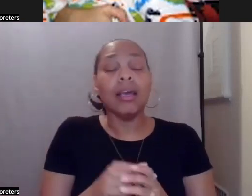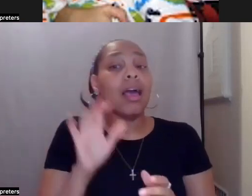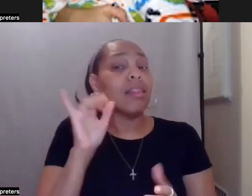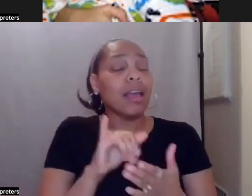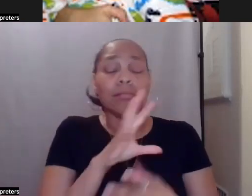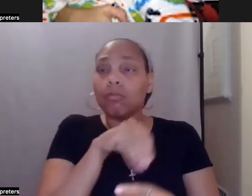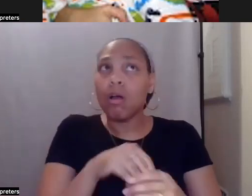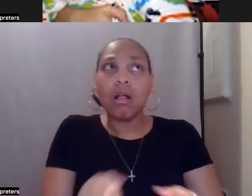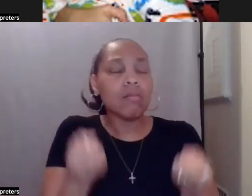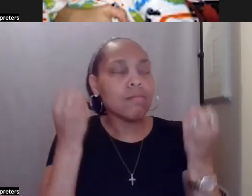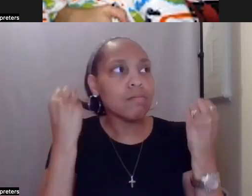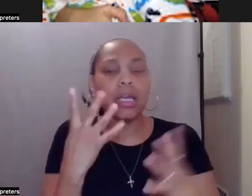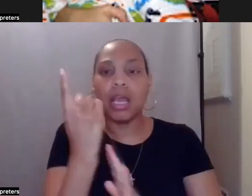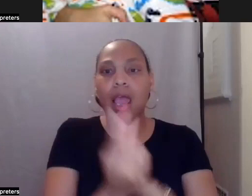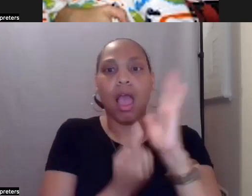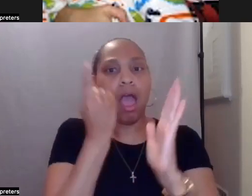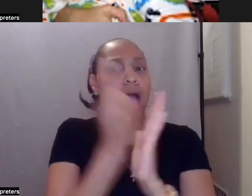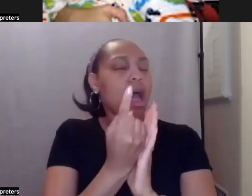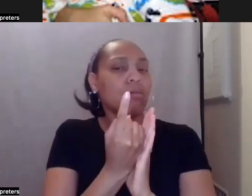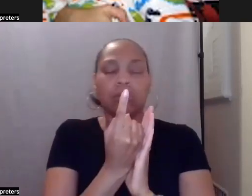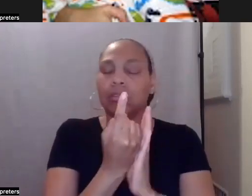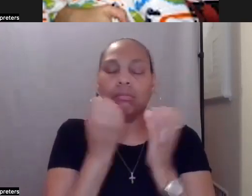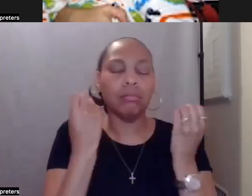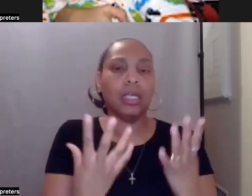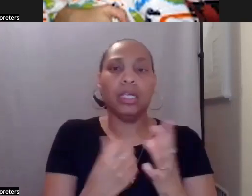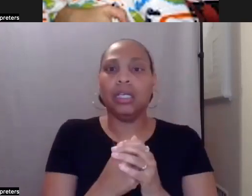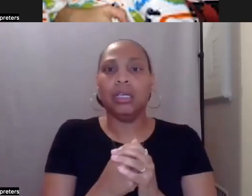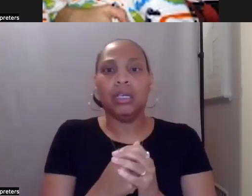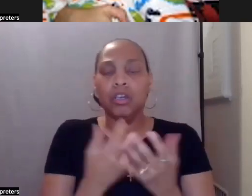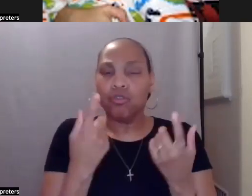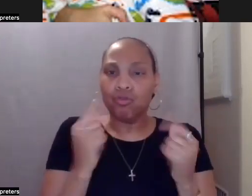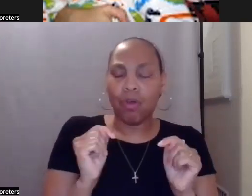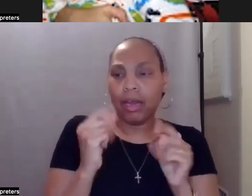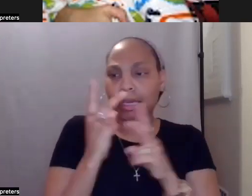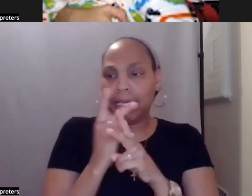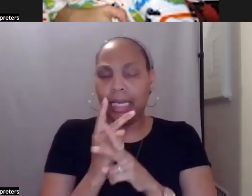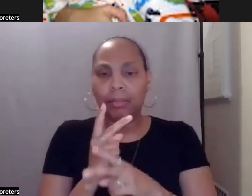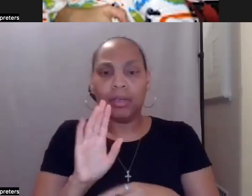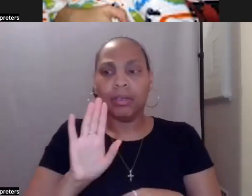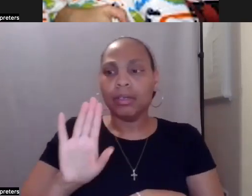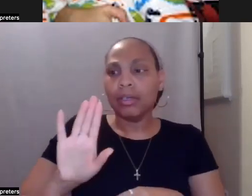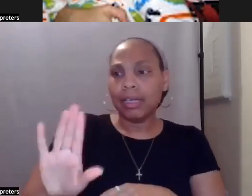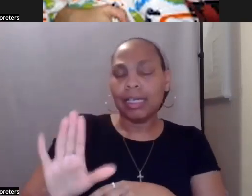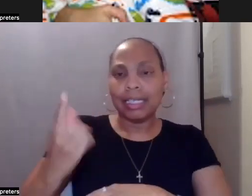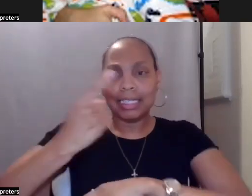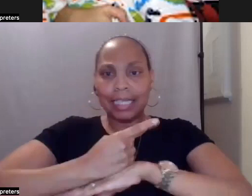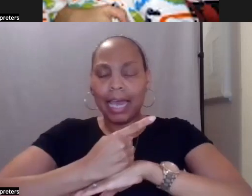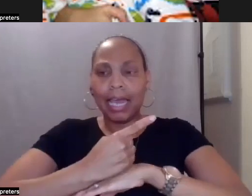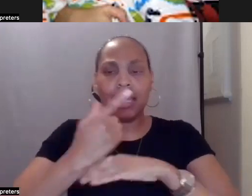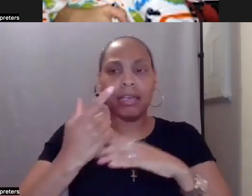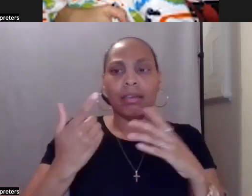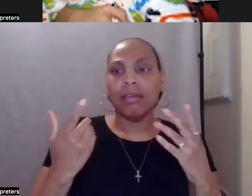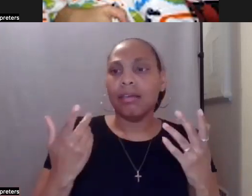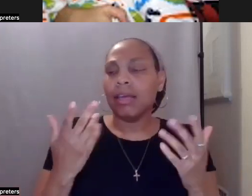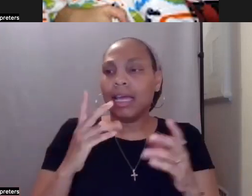hours. I'm trying to keep, uh, you know, his, his day, the hours separated and who did what